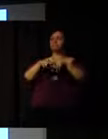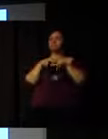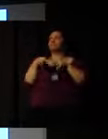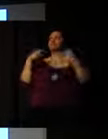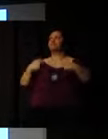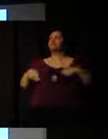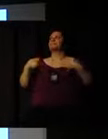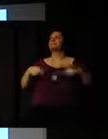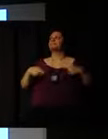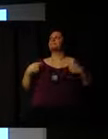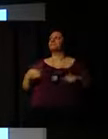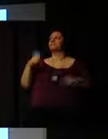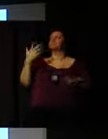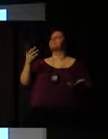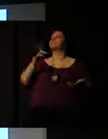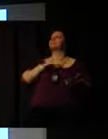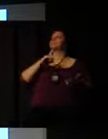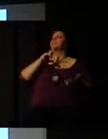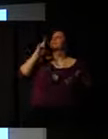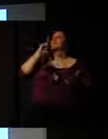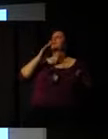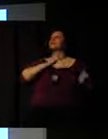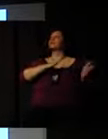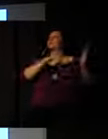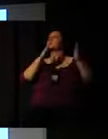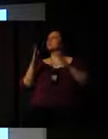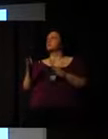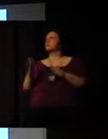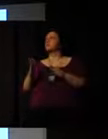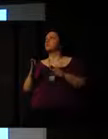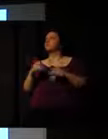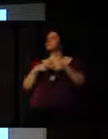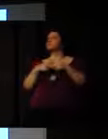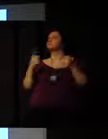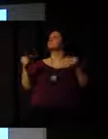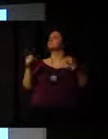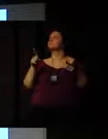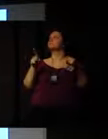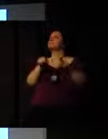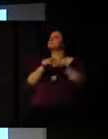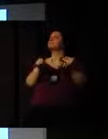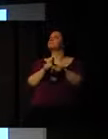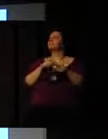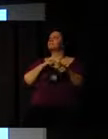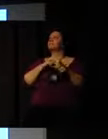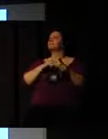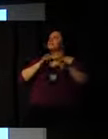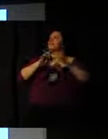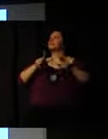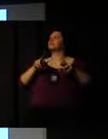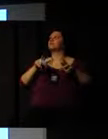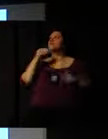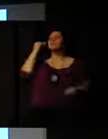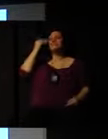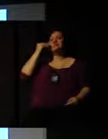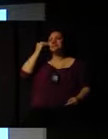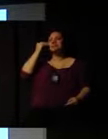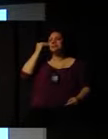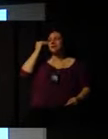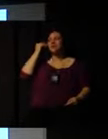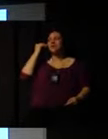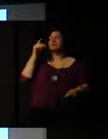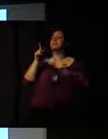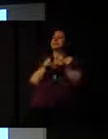volunteerism in South Africa. But there's also difference of experiences and outlook of volunteering.